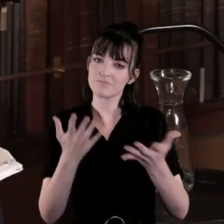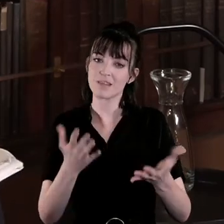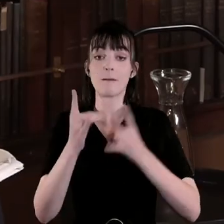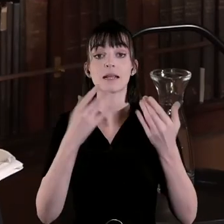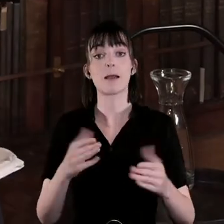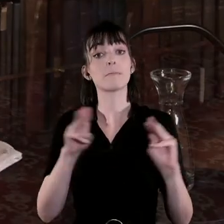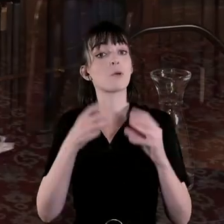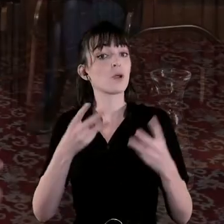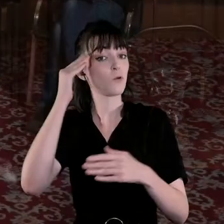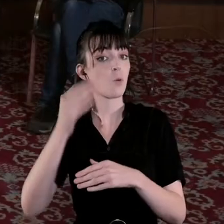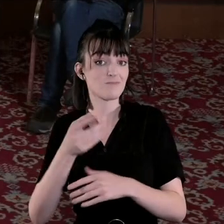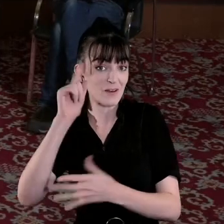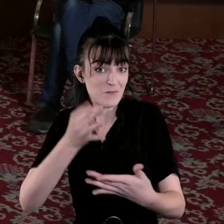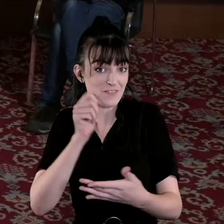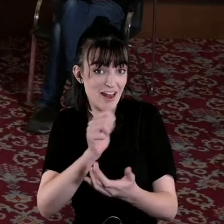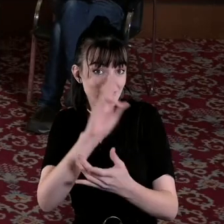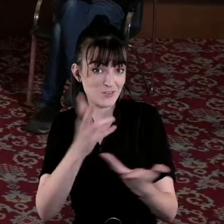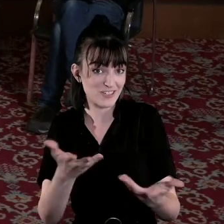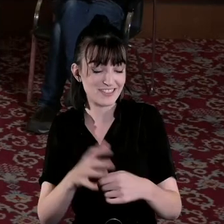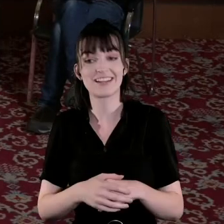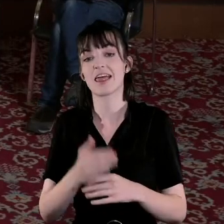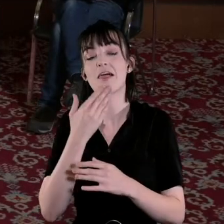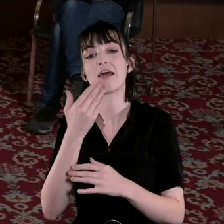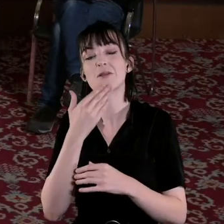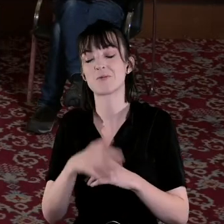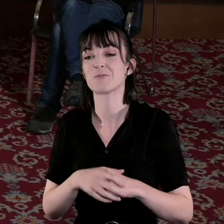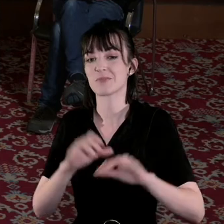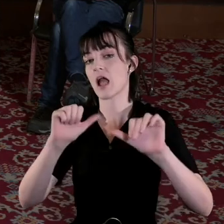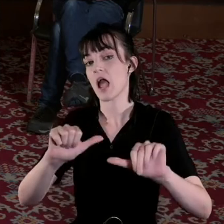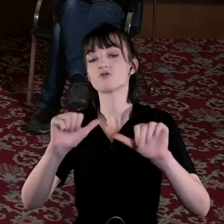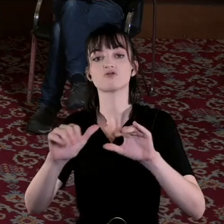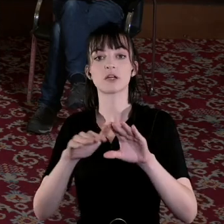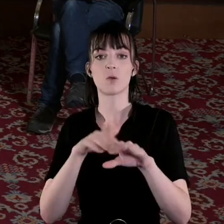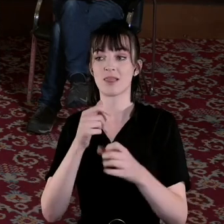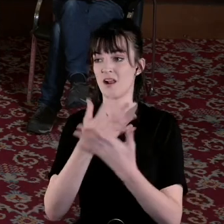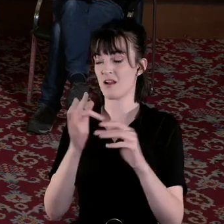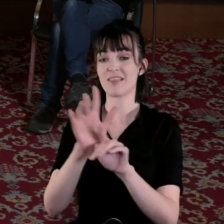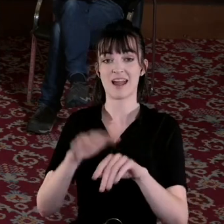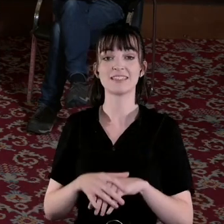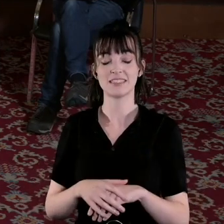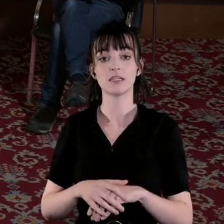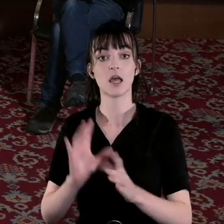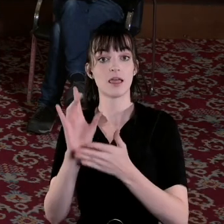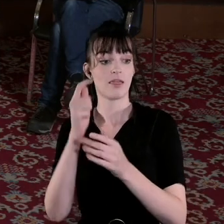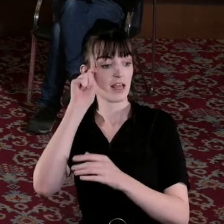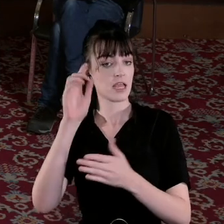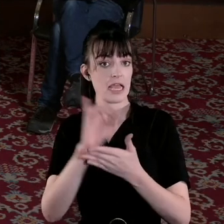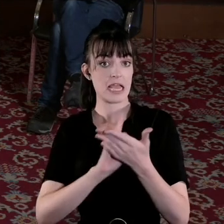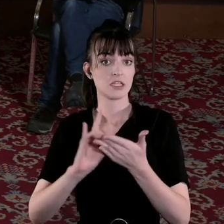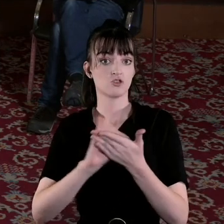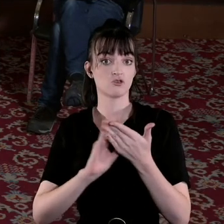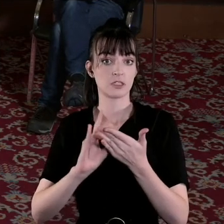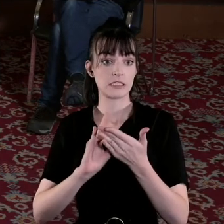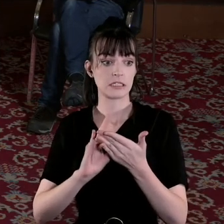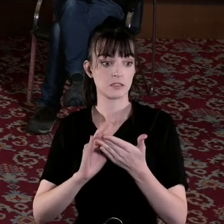I don't know if that answers your question I'd agree with much of that I mean I think history is how we in the